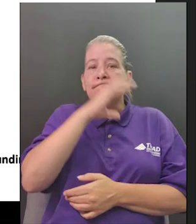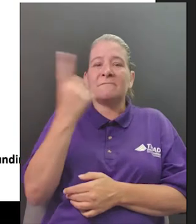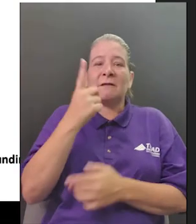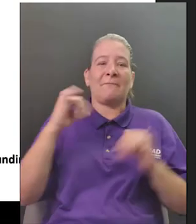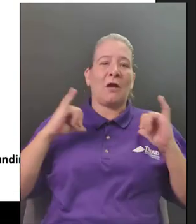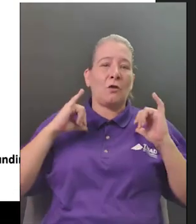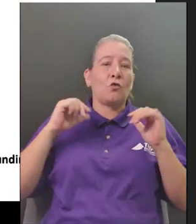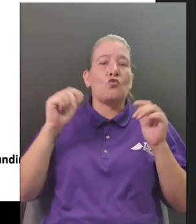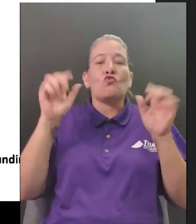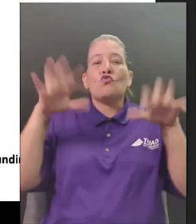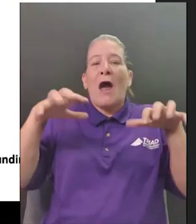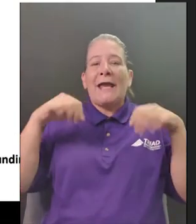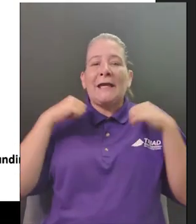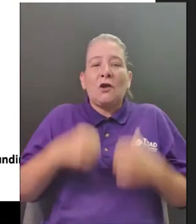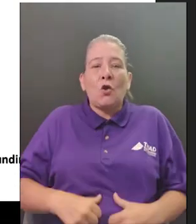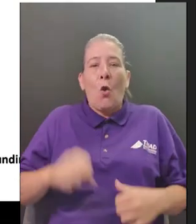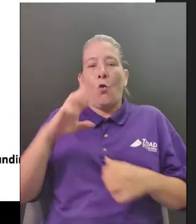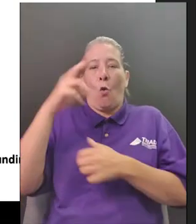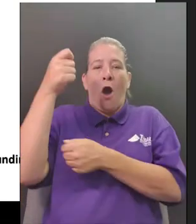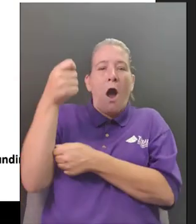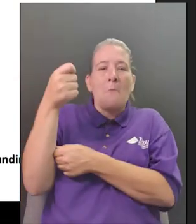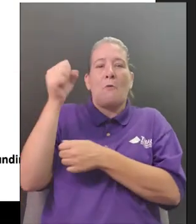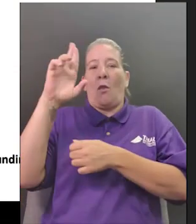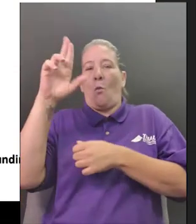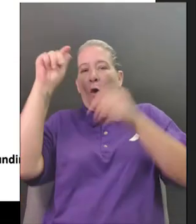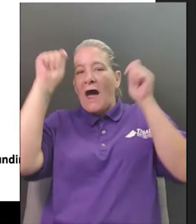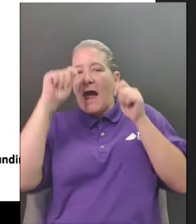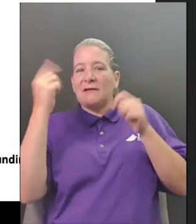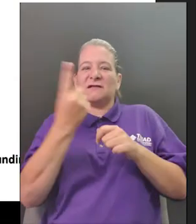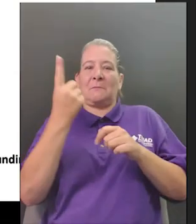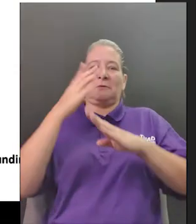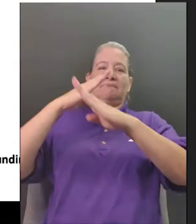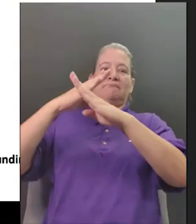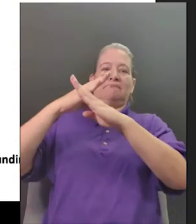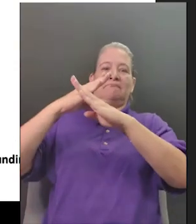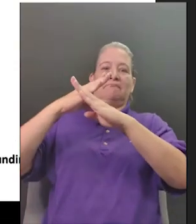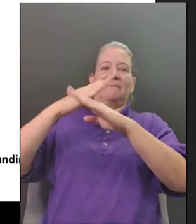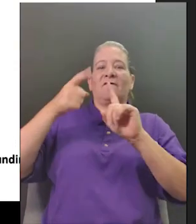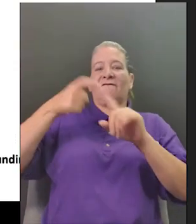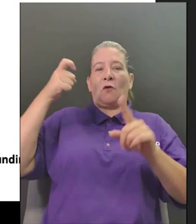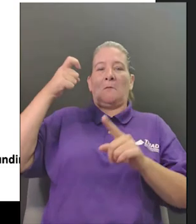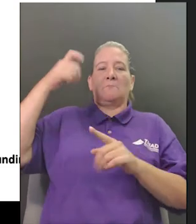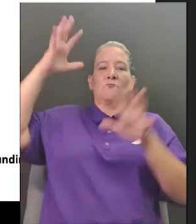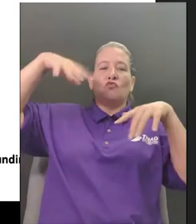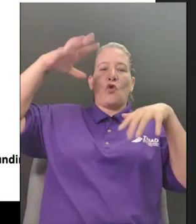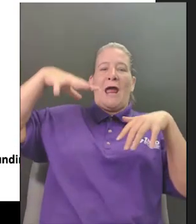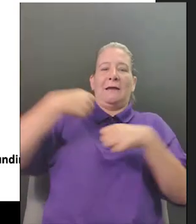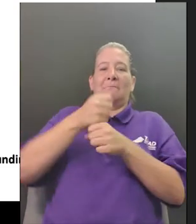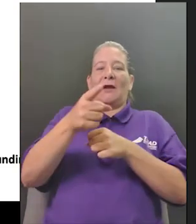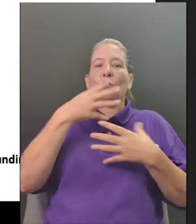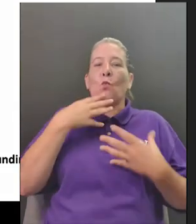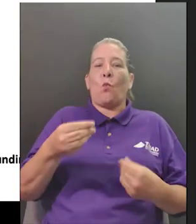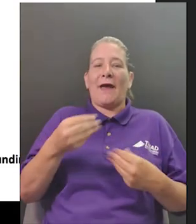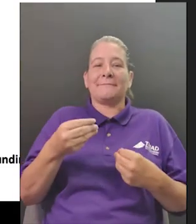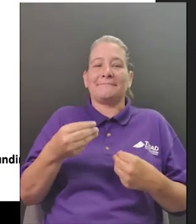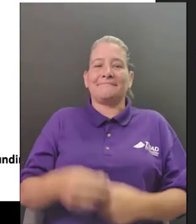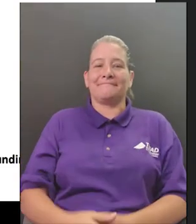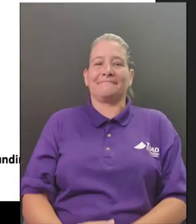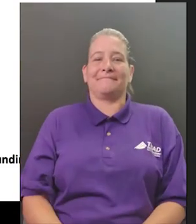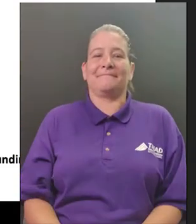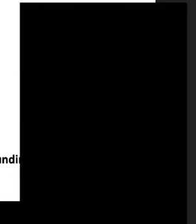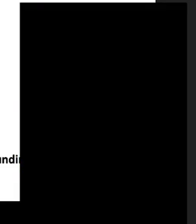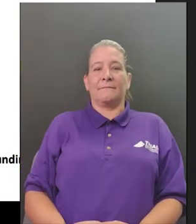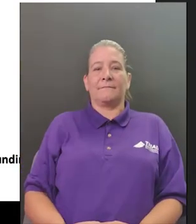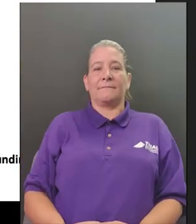warm or protected at least from both the sun and the rain but tell me what you can find around your